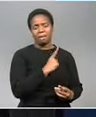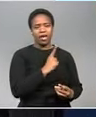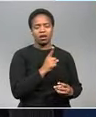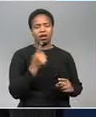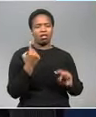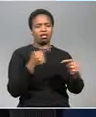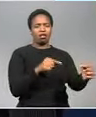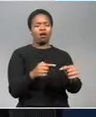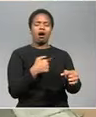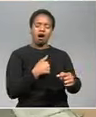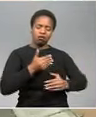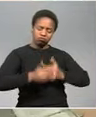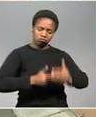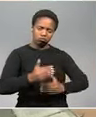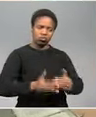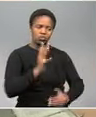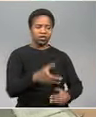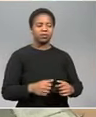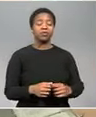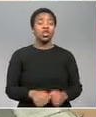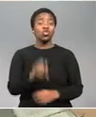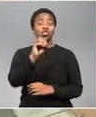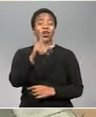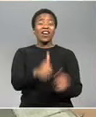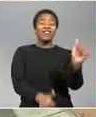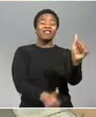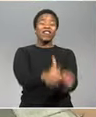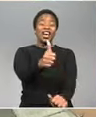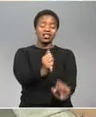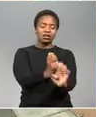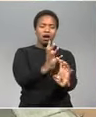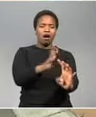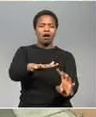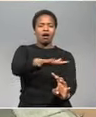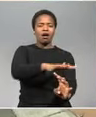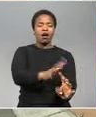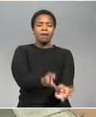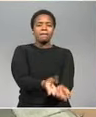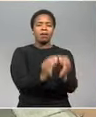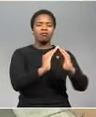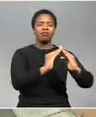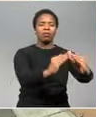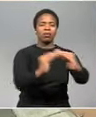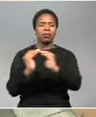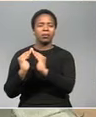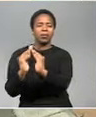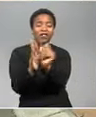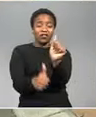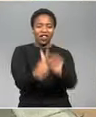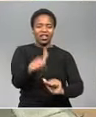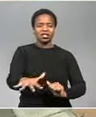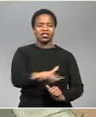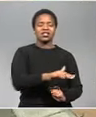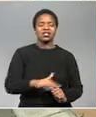battle it's just a work in progress Soweto is the first township in South Africa to receive fiber this will not only benefit